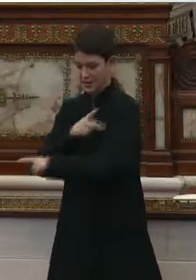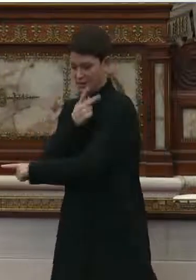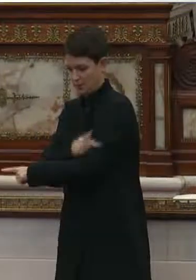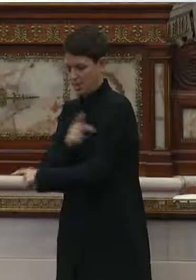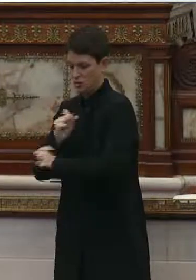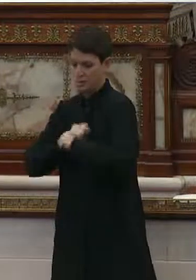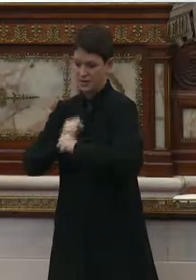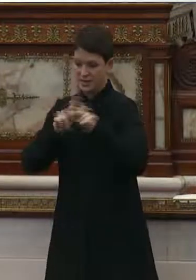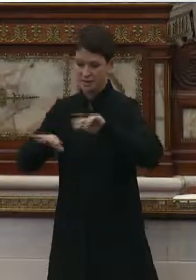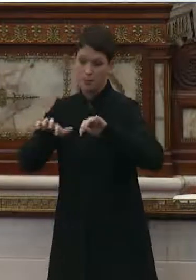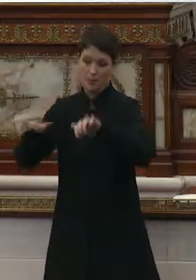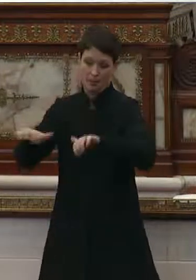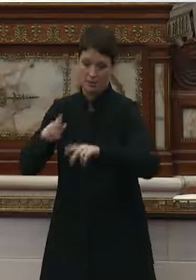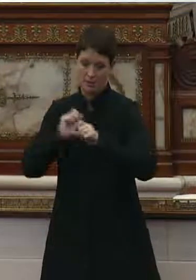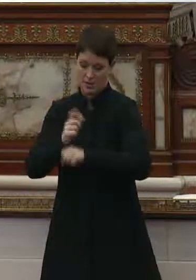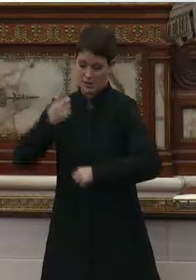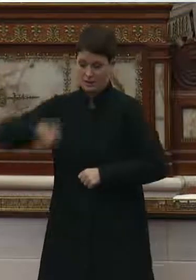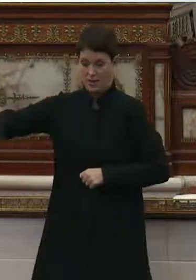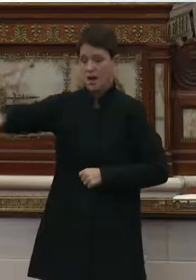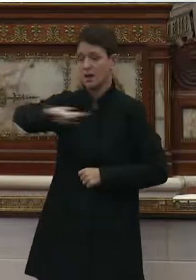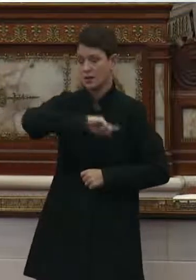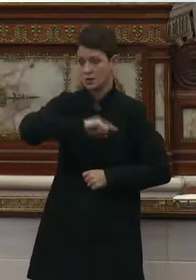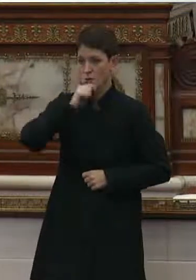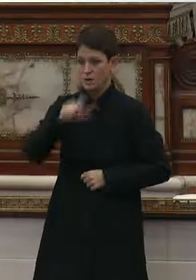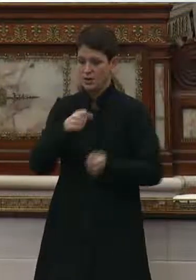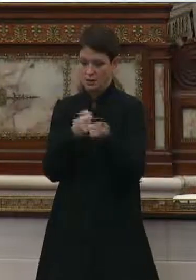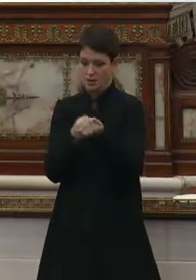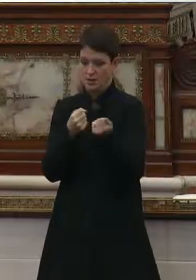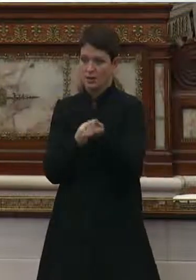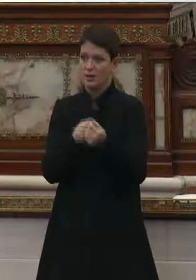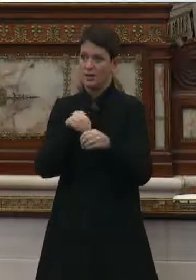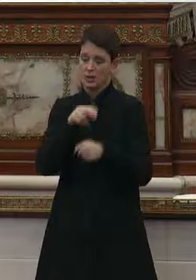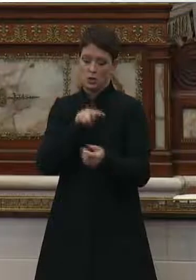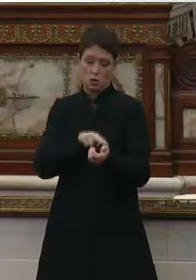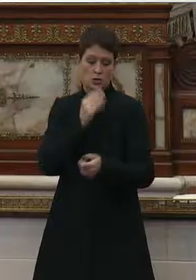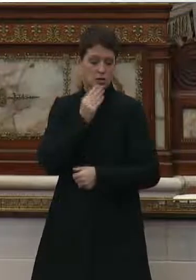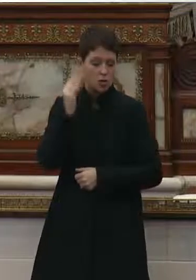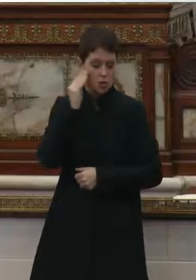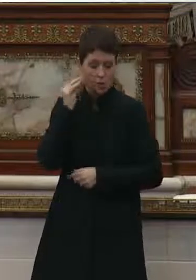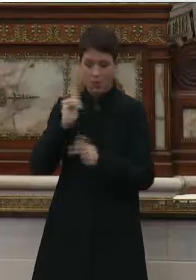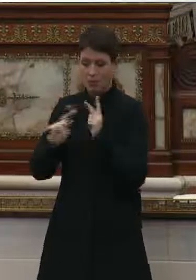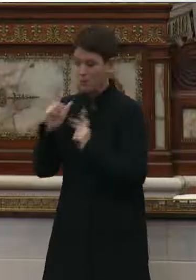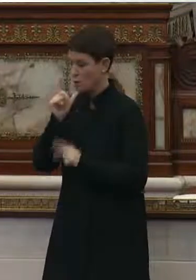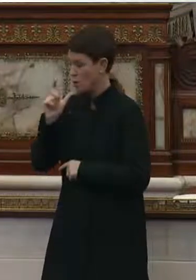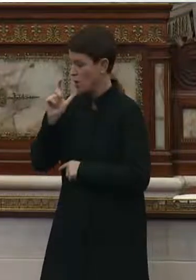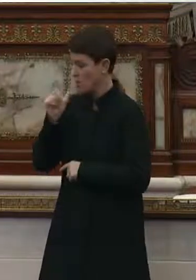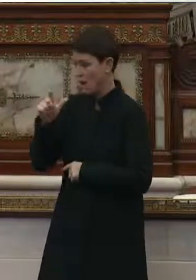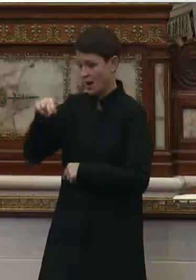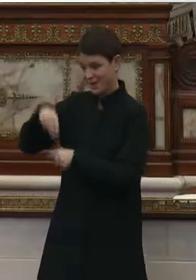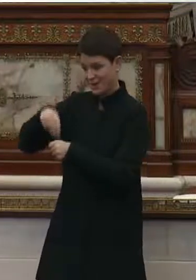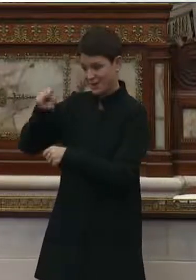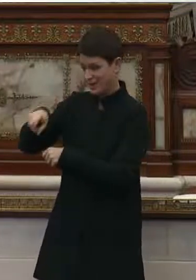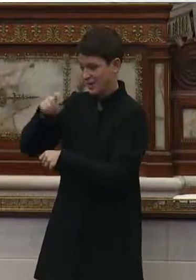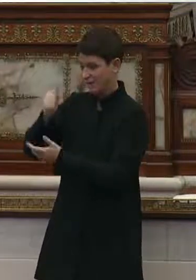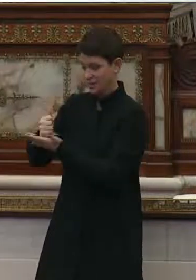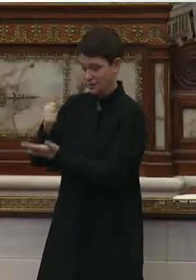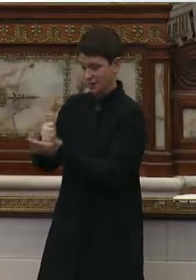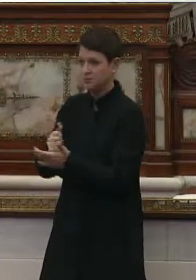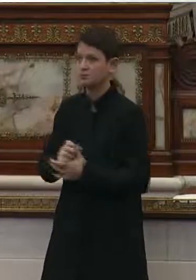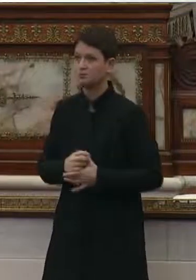which protects all of us. Those who need assistance in nursing homes, those who are not in need of assistance.